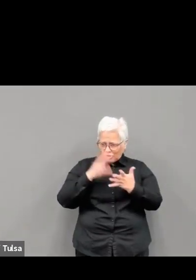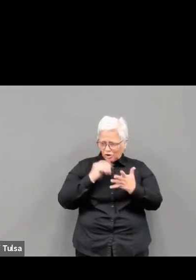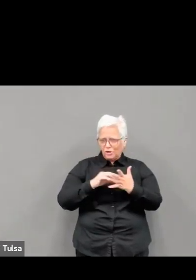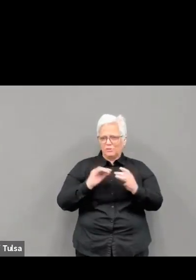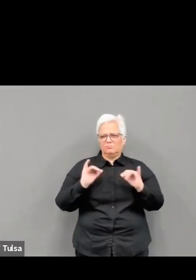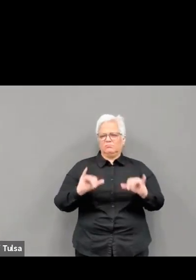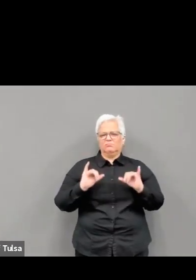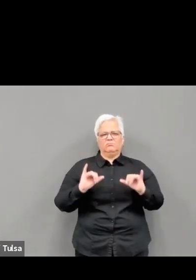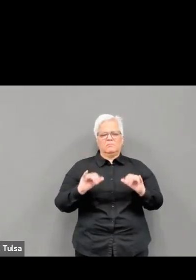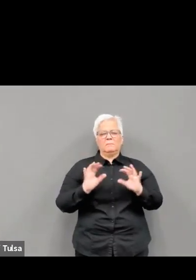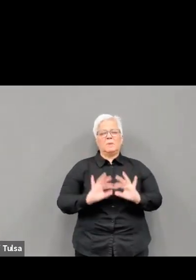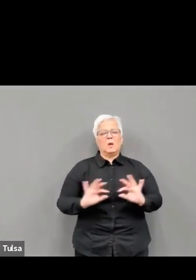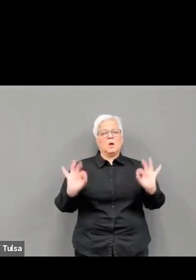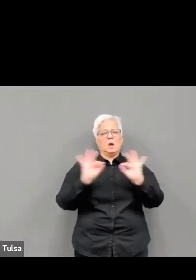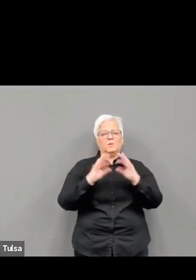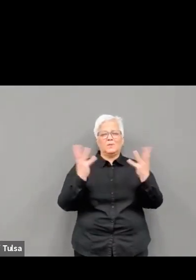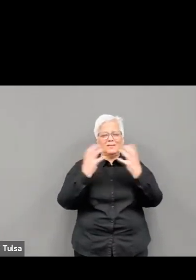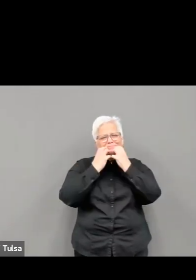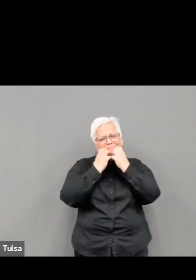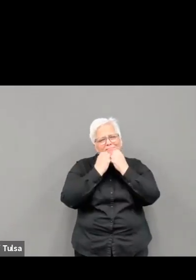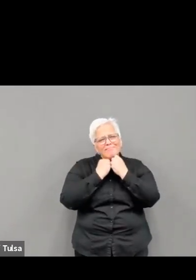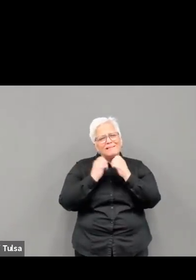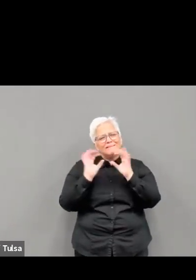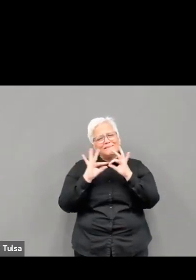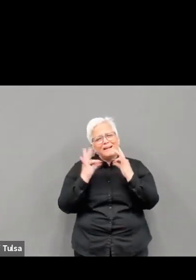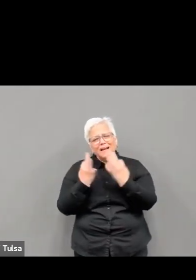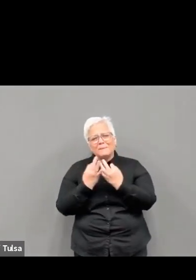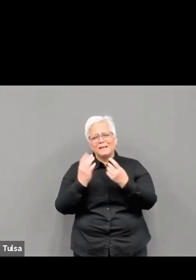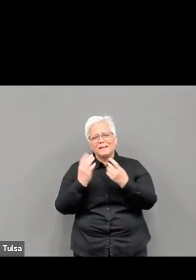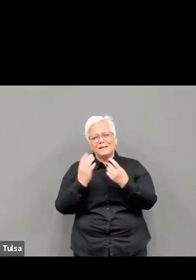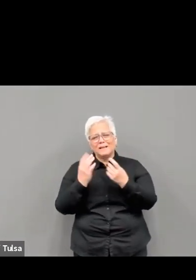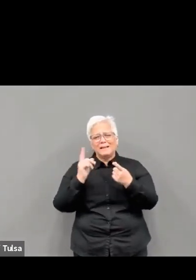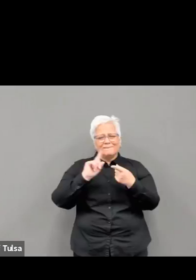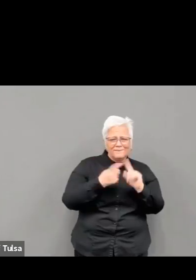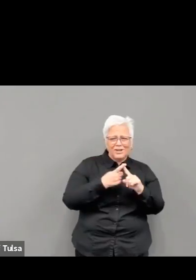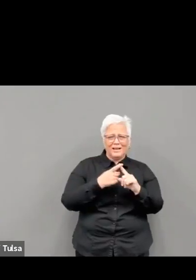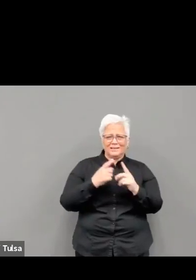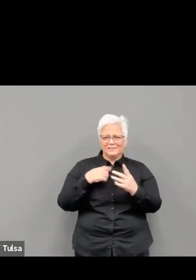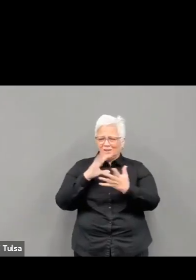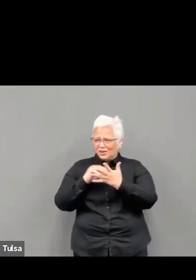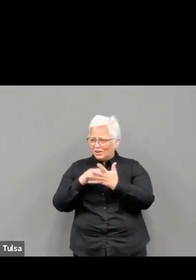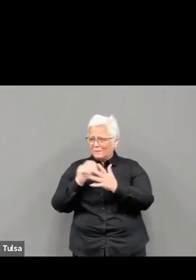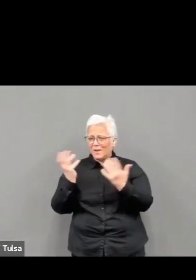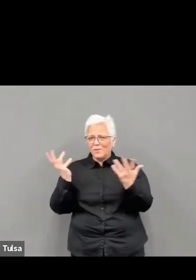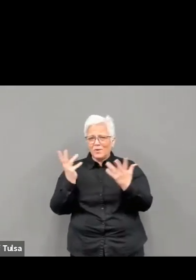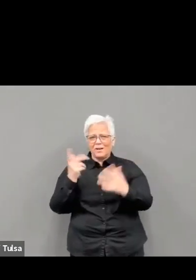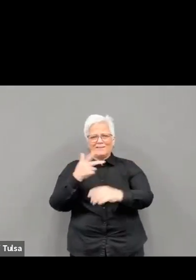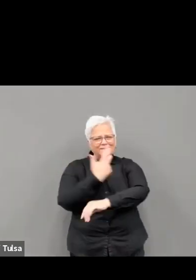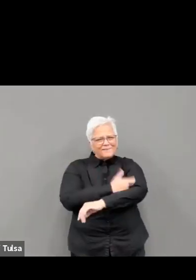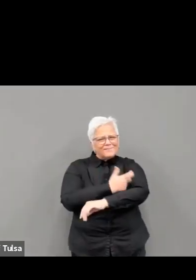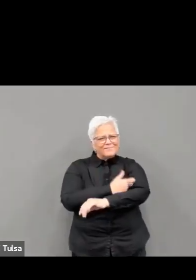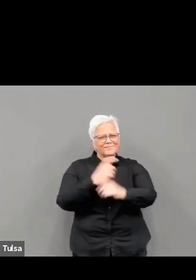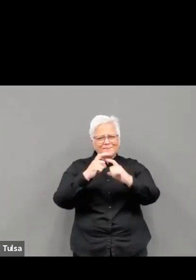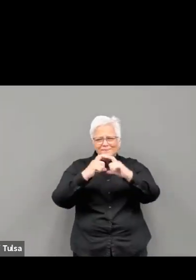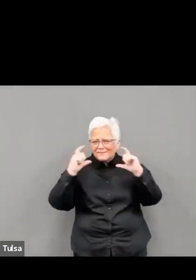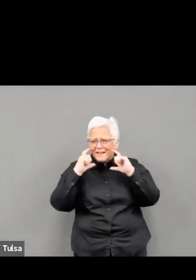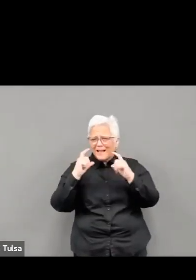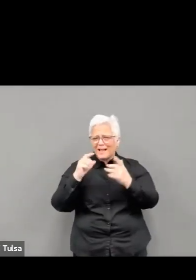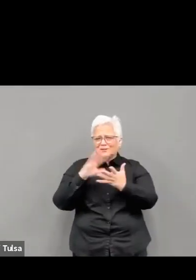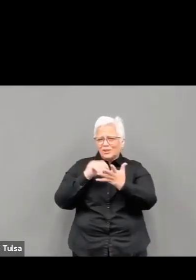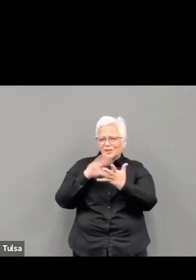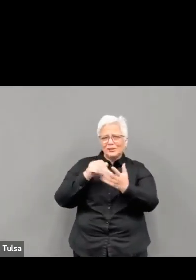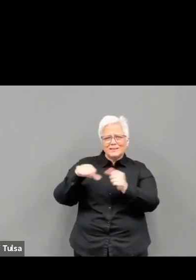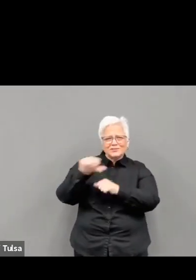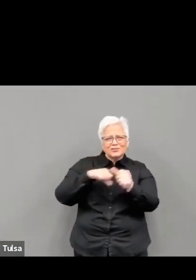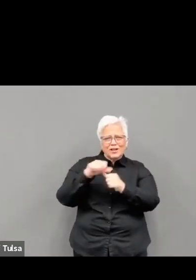We've all experimented in our search for the best face masks for comfort and for fun. And our county United Way